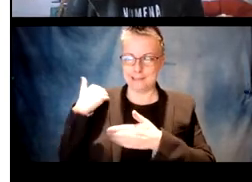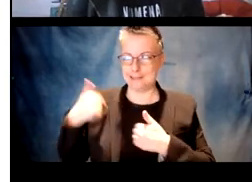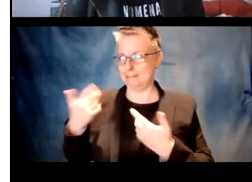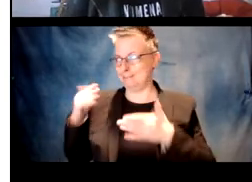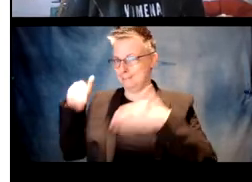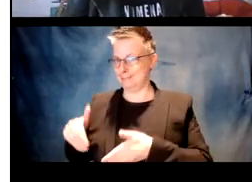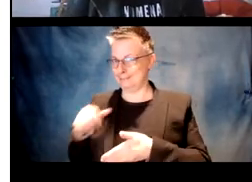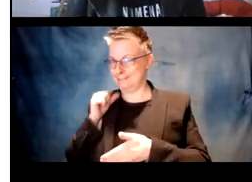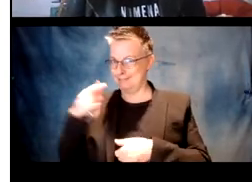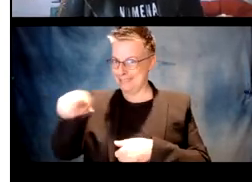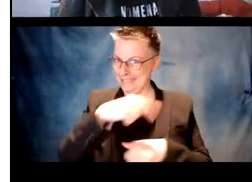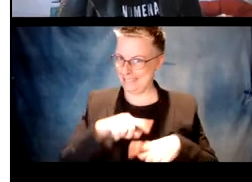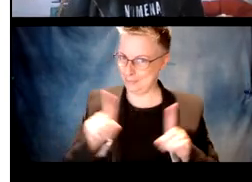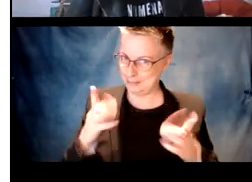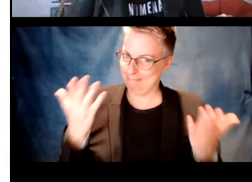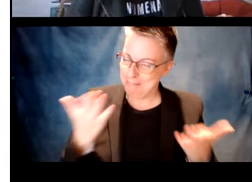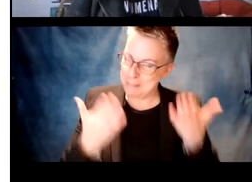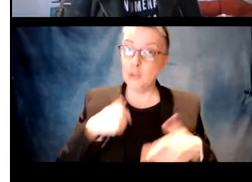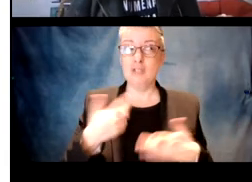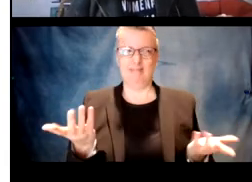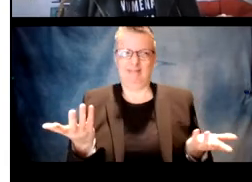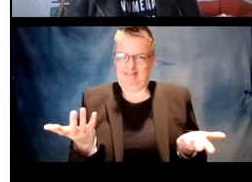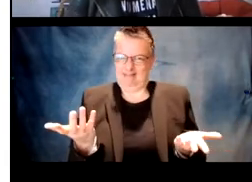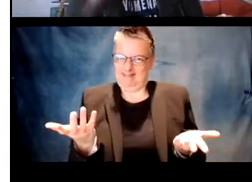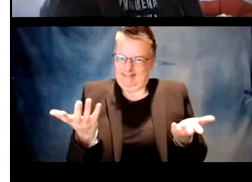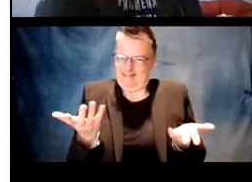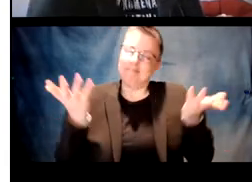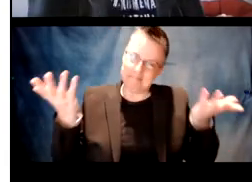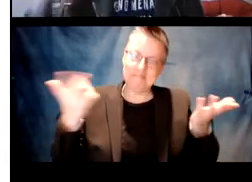10 years studying the past tense like I have.